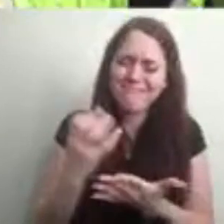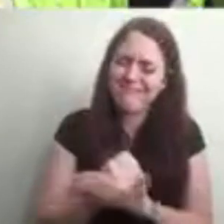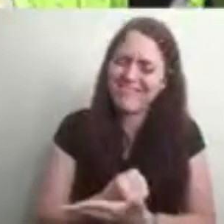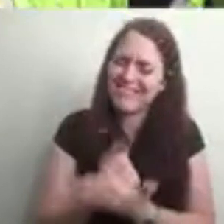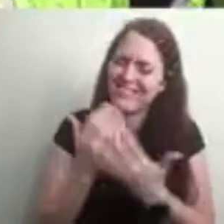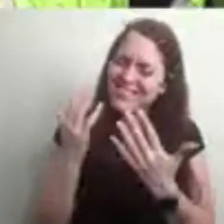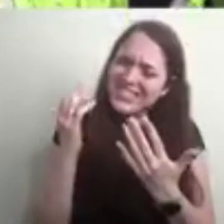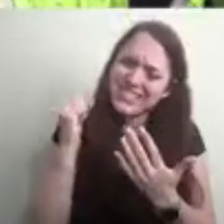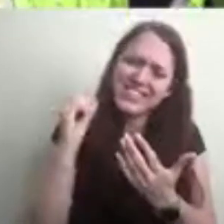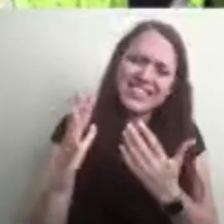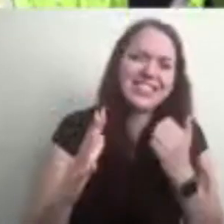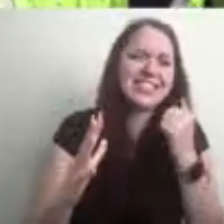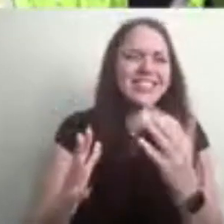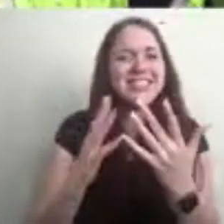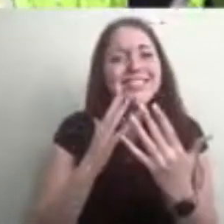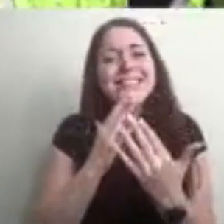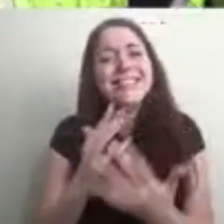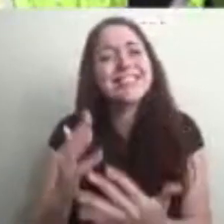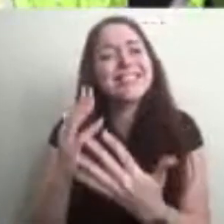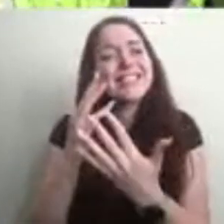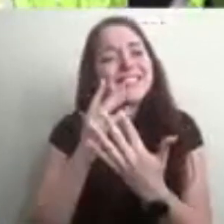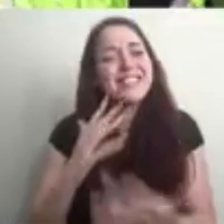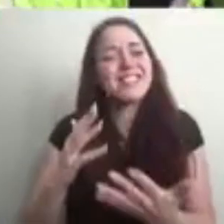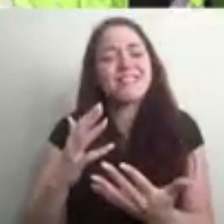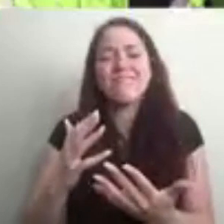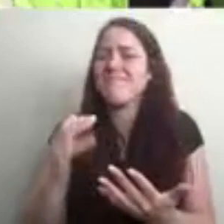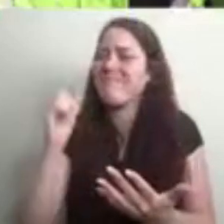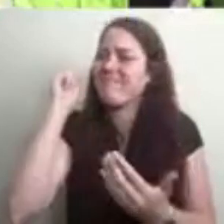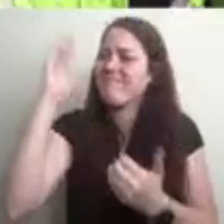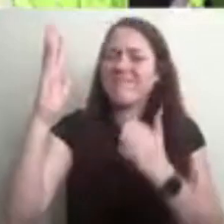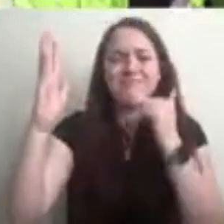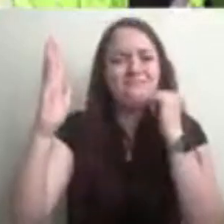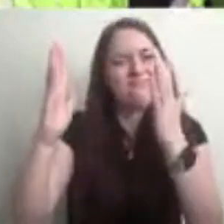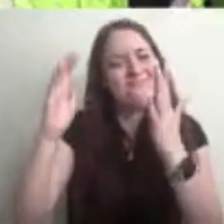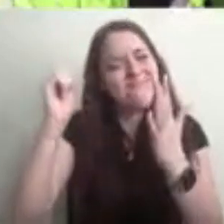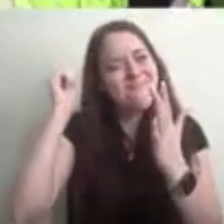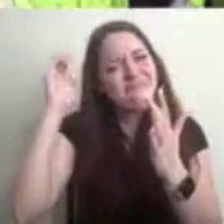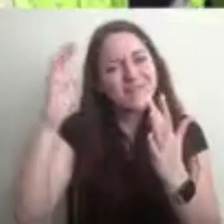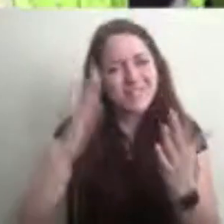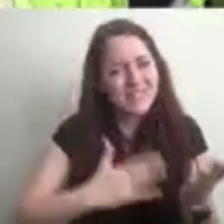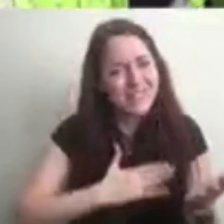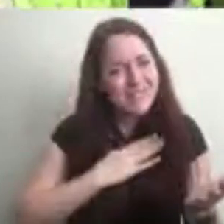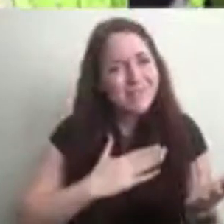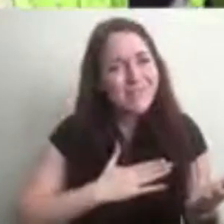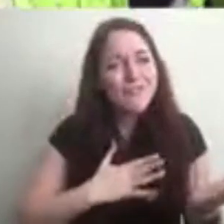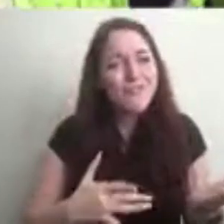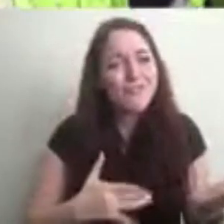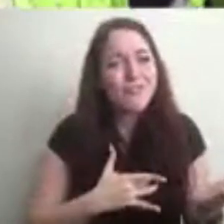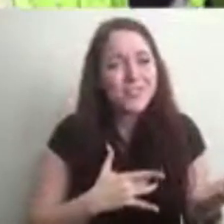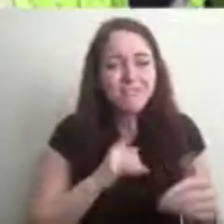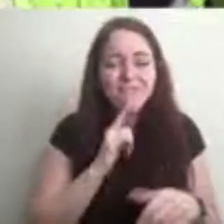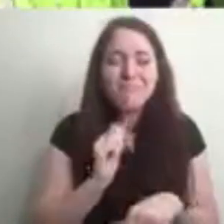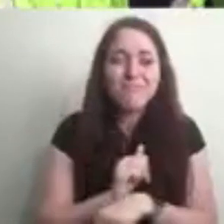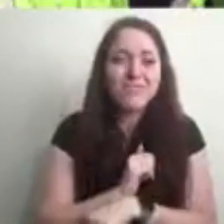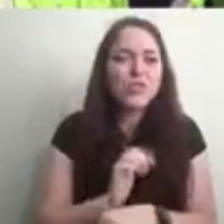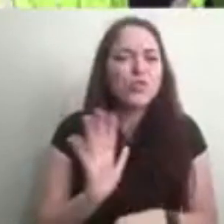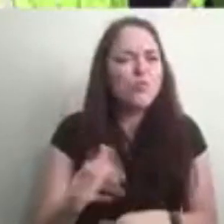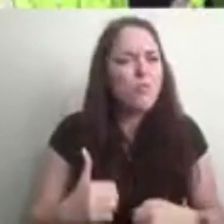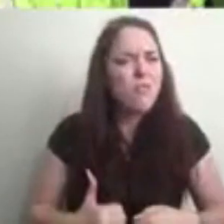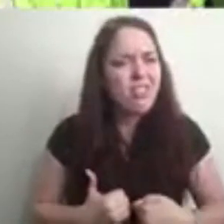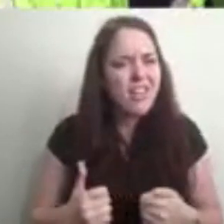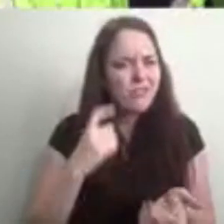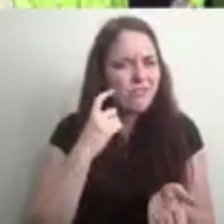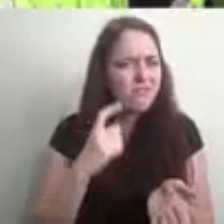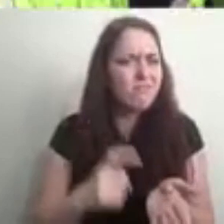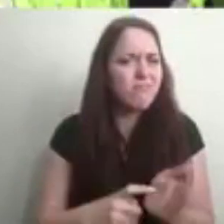a glad heart, and give witness to the truth with your lives. Seek